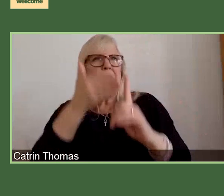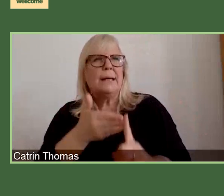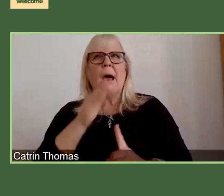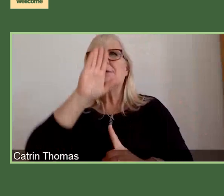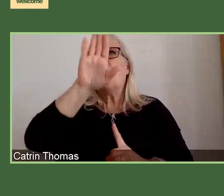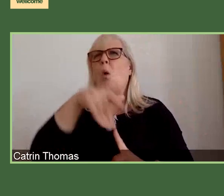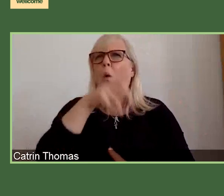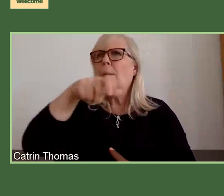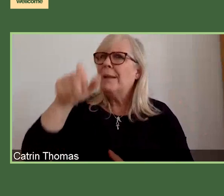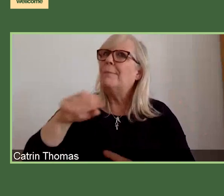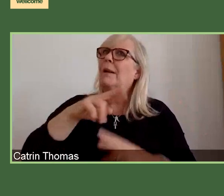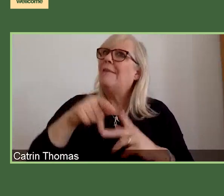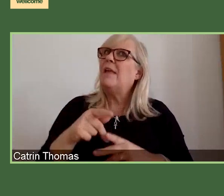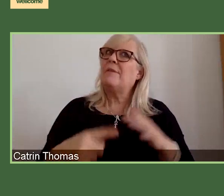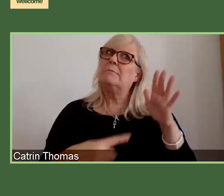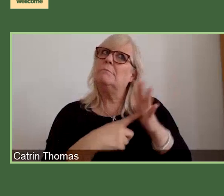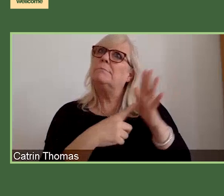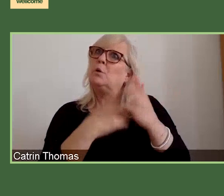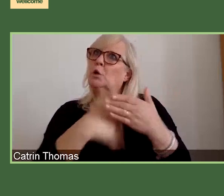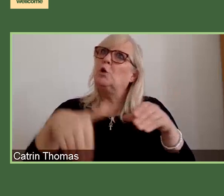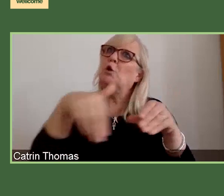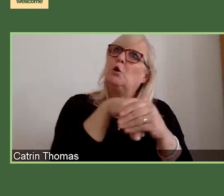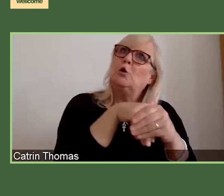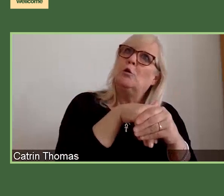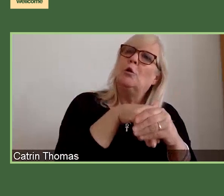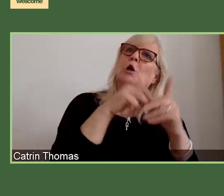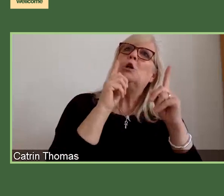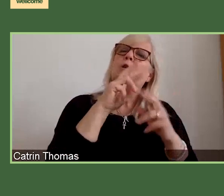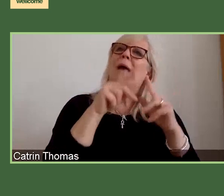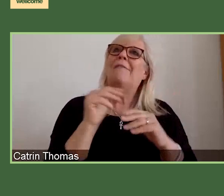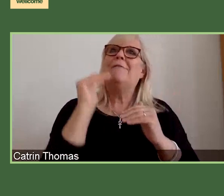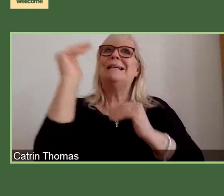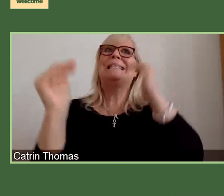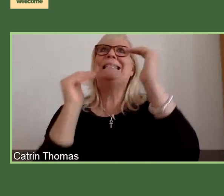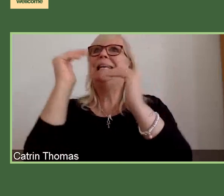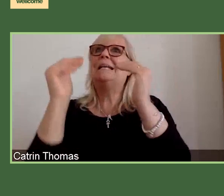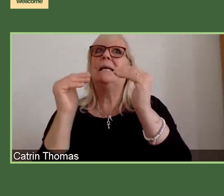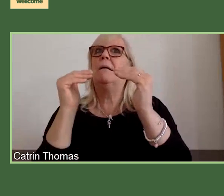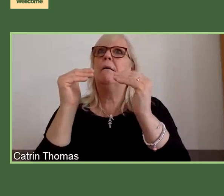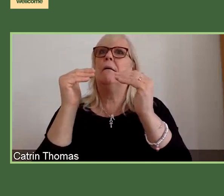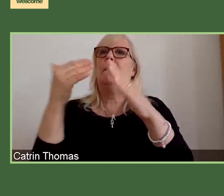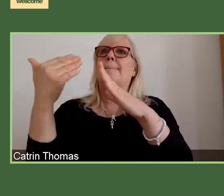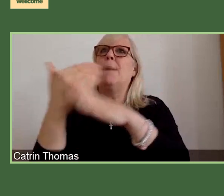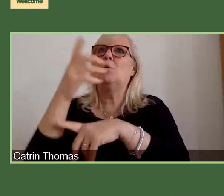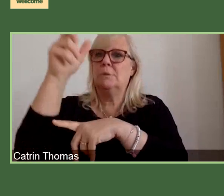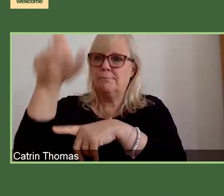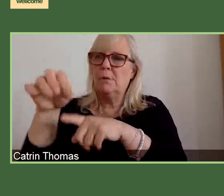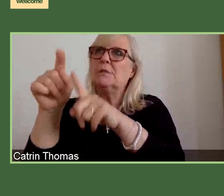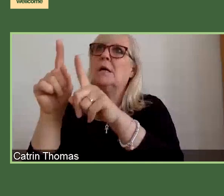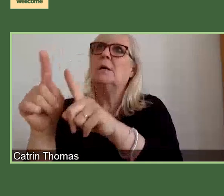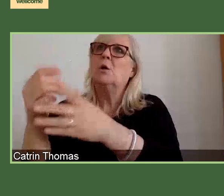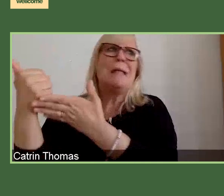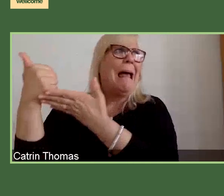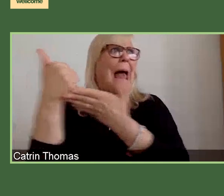minor contribution, but if there is a senior postdoc who is helping to write a grant, who has helped to shape